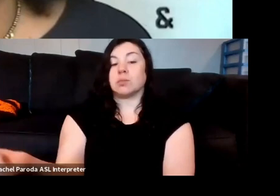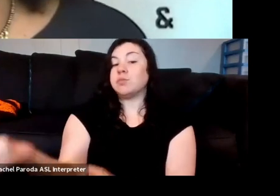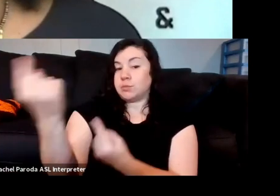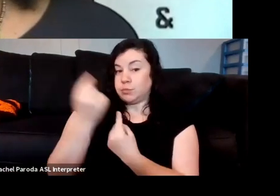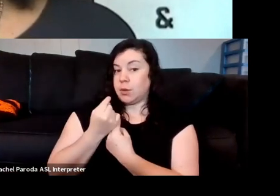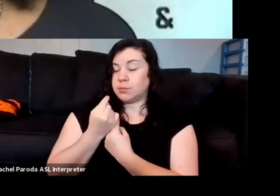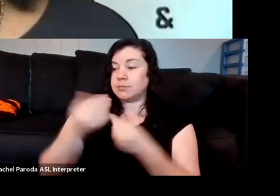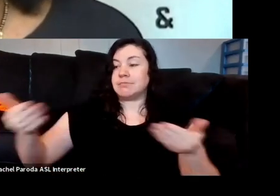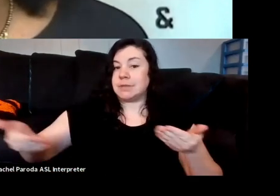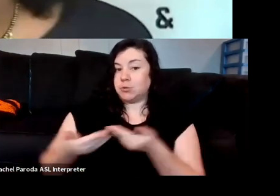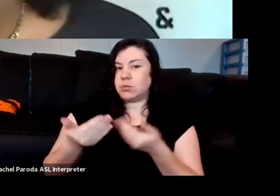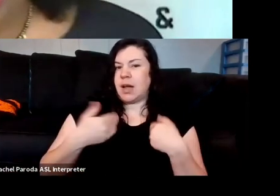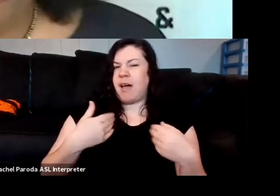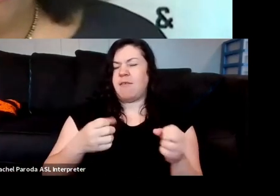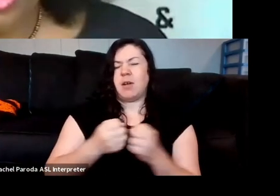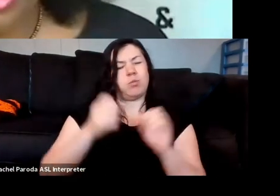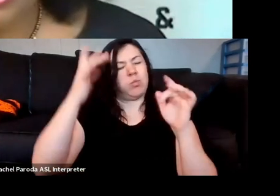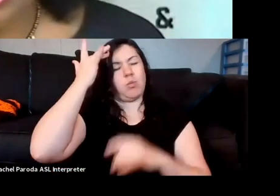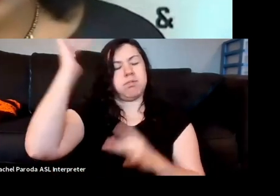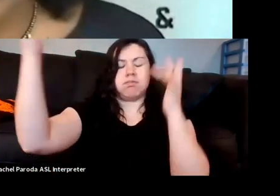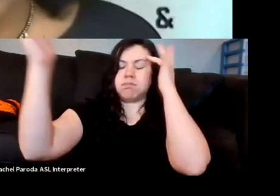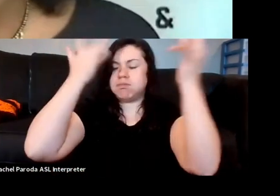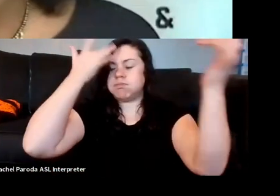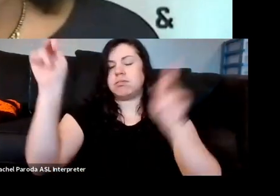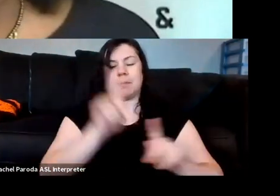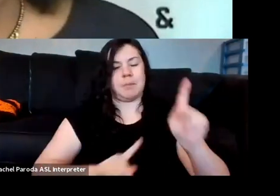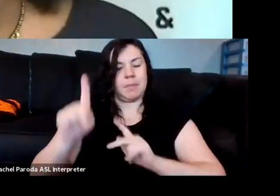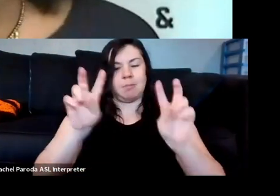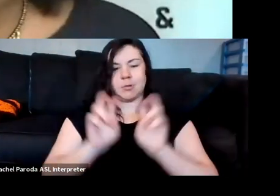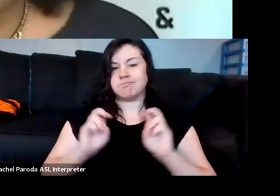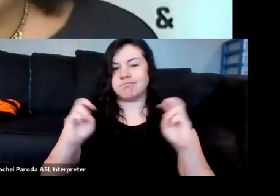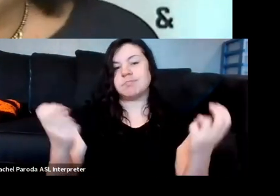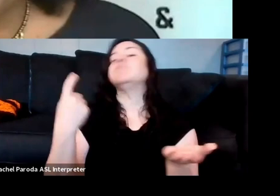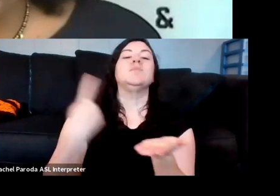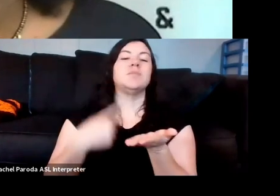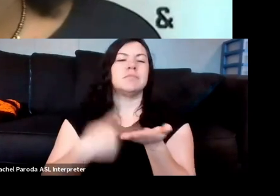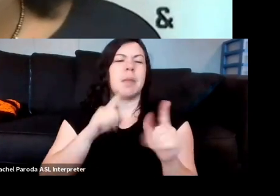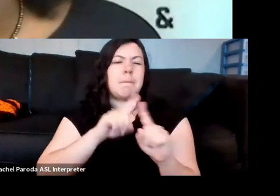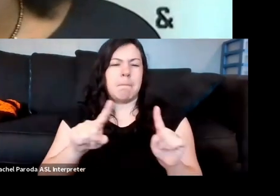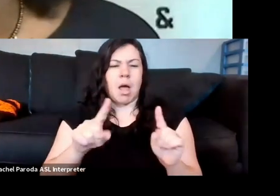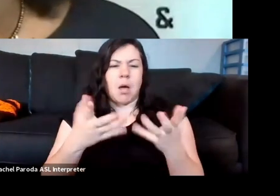roundtable discussions. First, I'd like to set the stage for today's discussion a little bit.